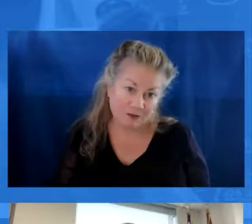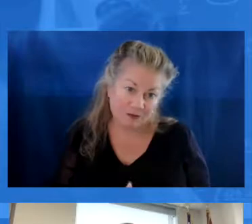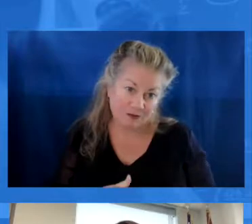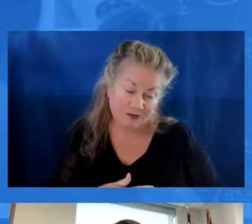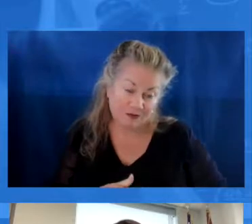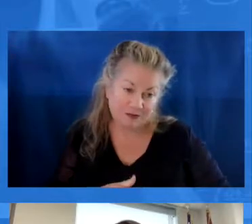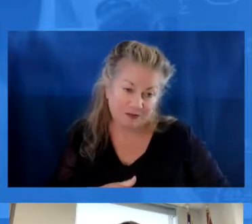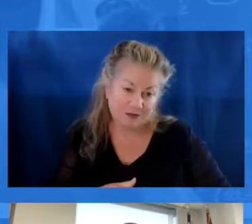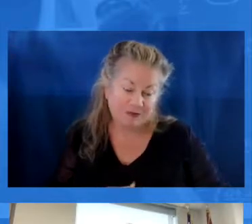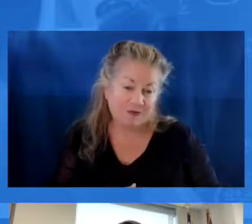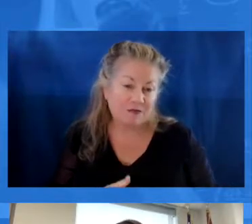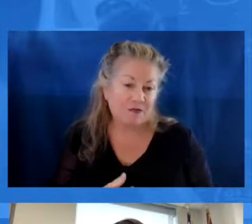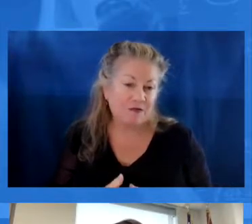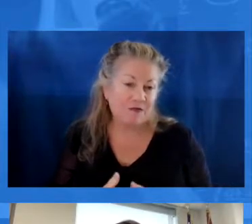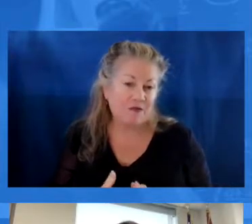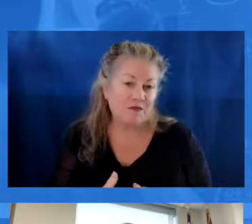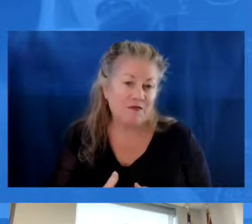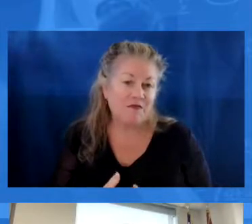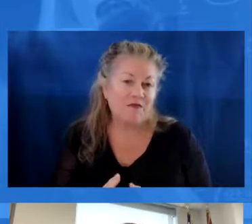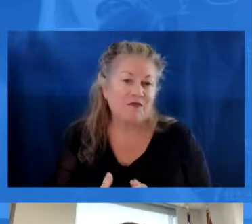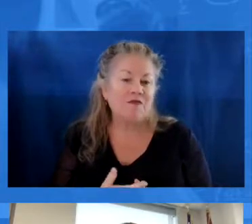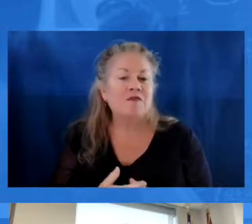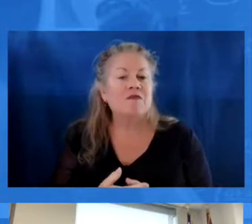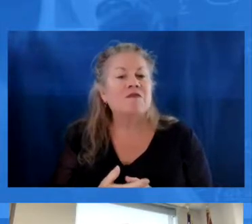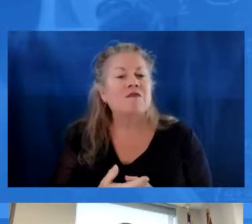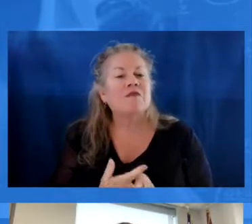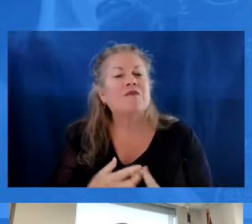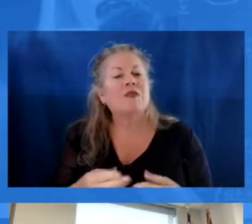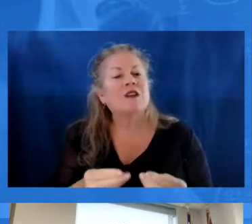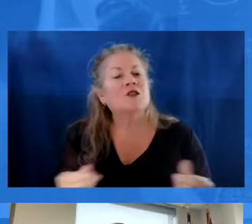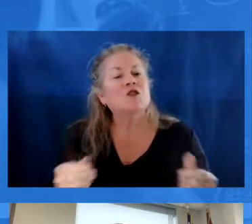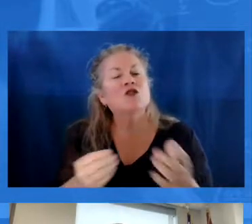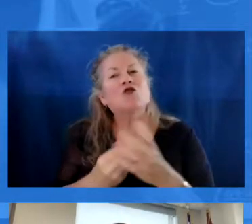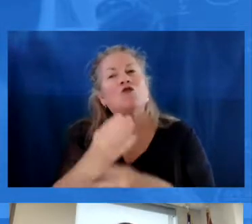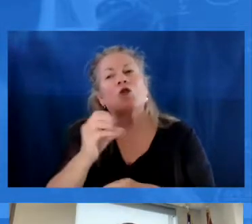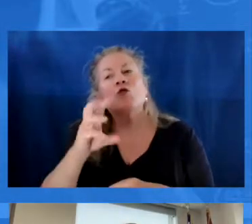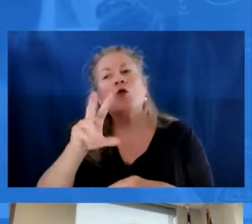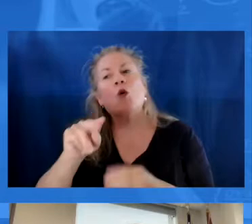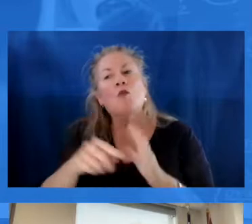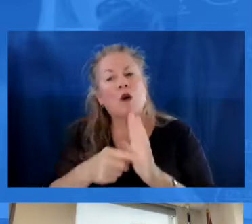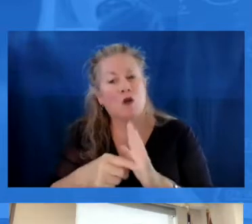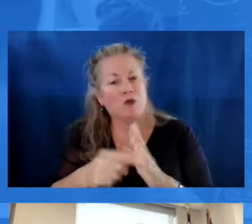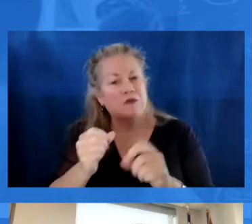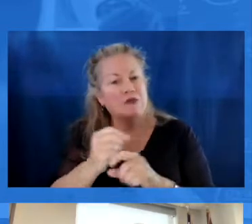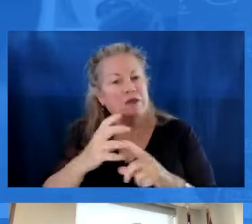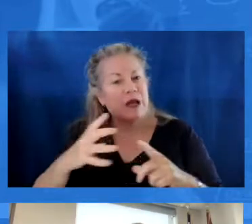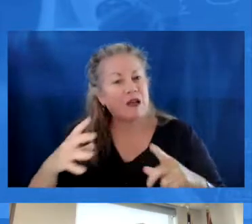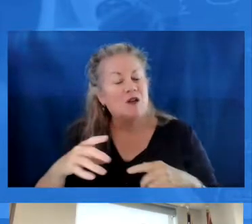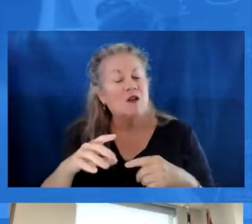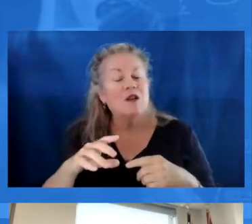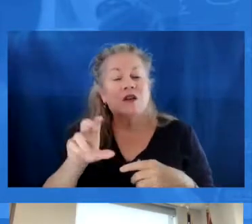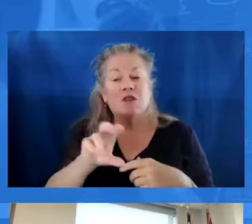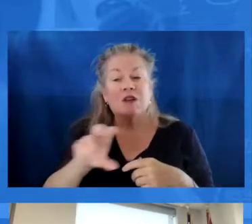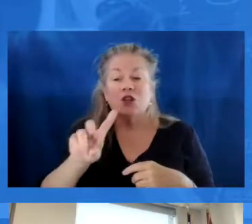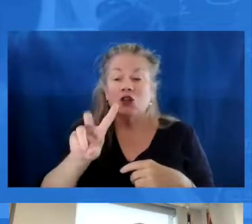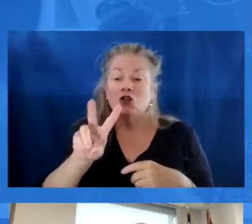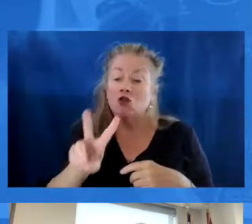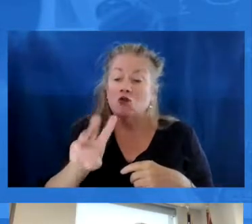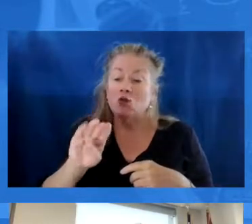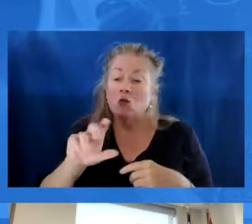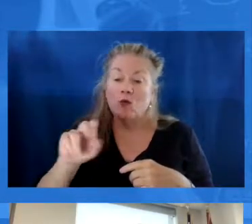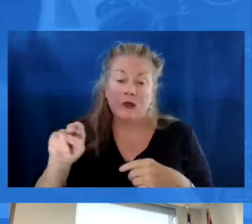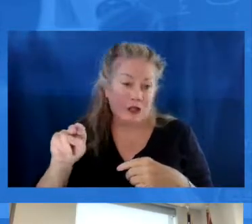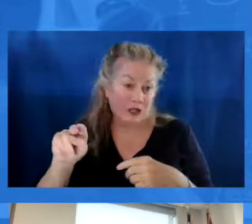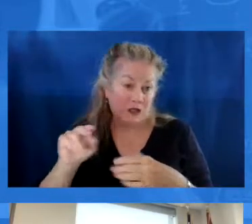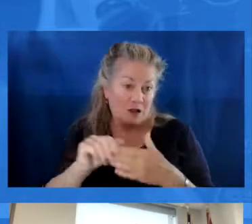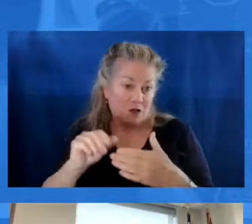So when we thought about some of those solutions, Grow Your Own model is something that we've expanded over time. We had an initial investment which included